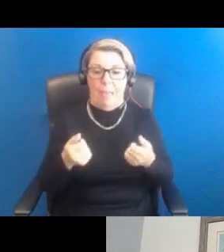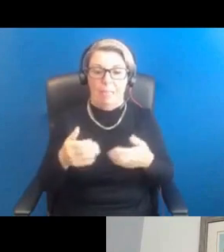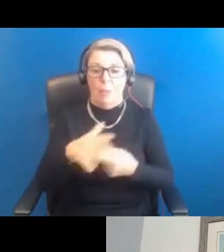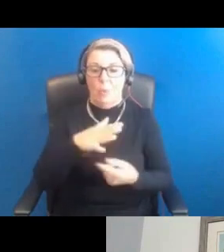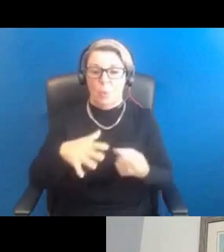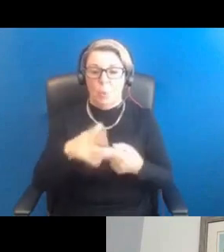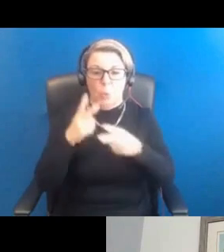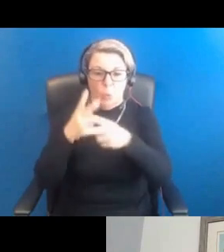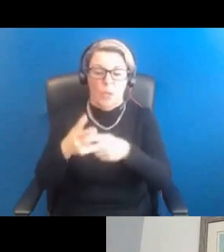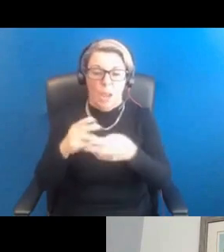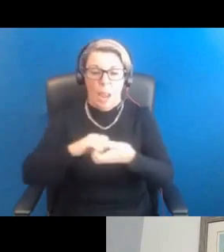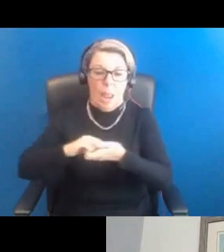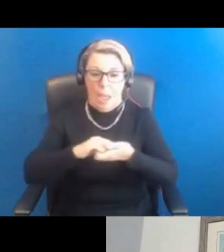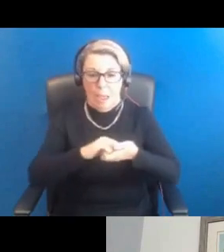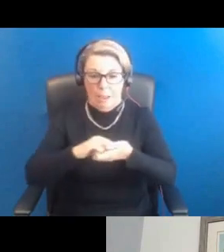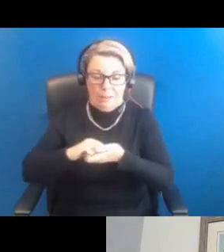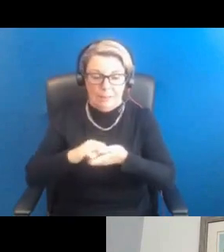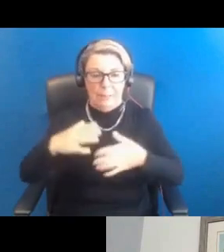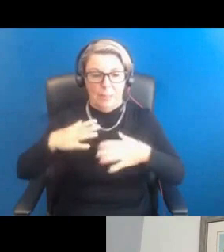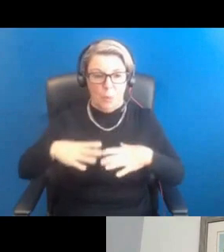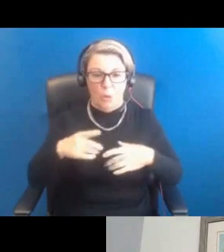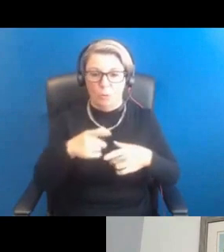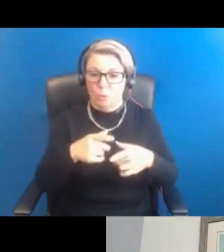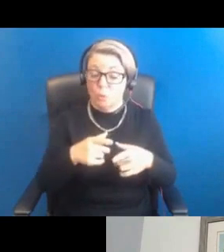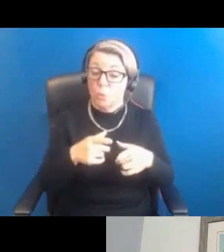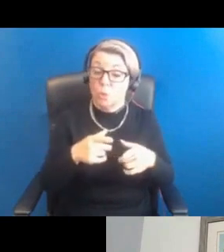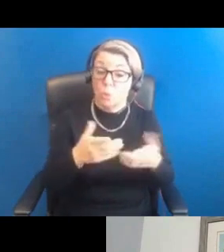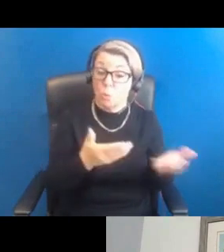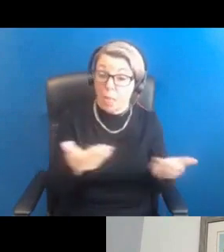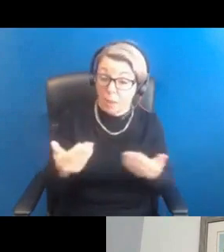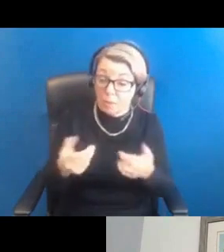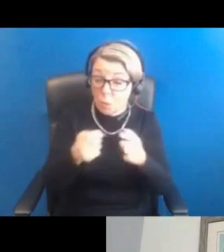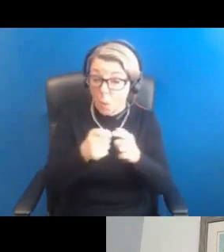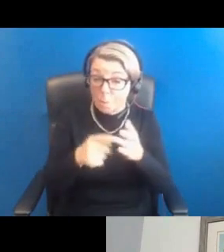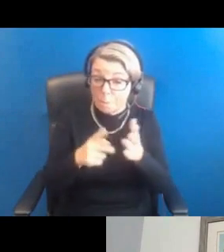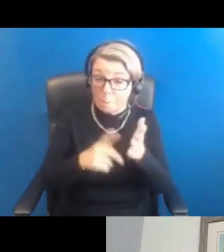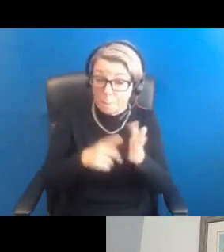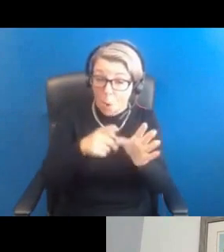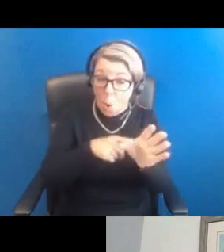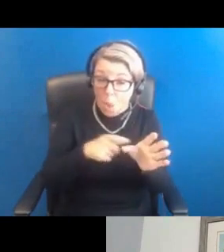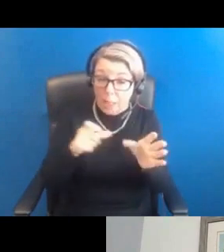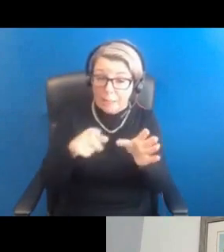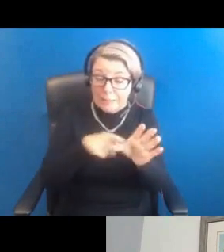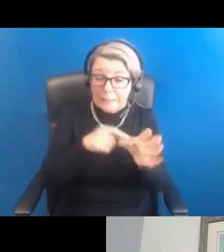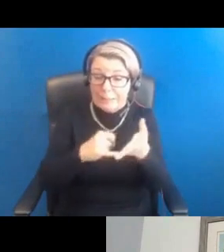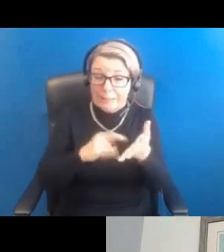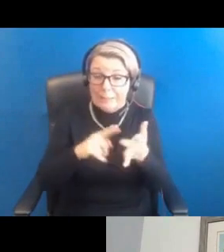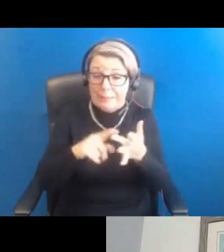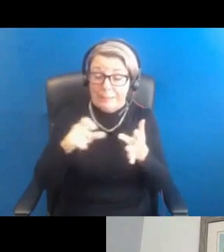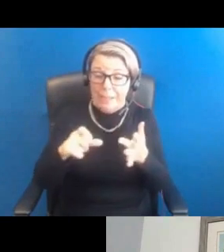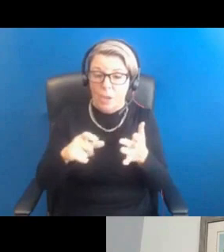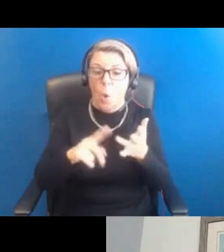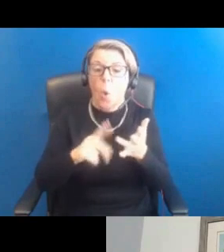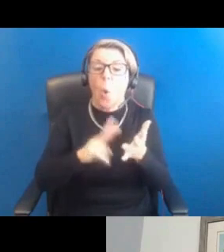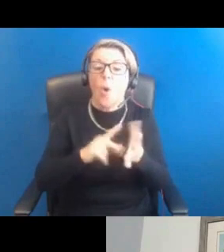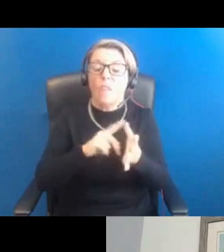you today to this session that we have on polycystic ovary syndrome. I'm delighted to be joined today by